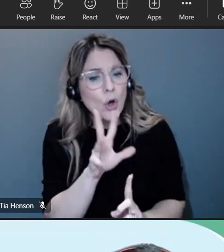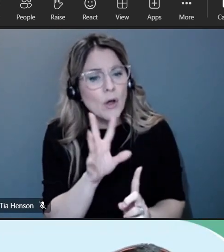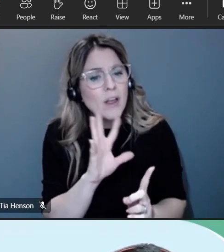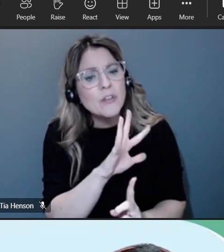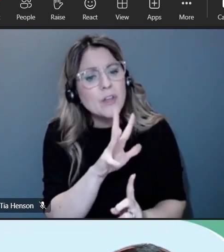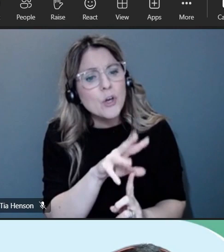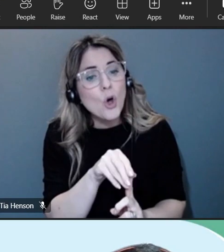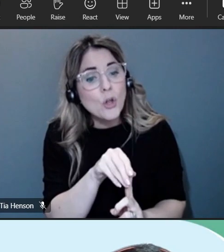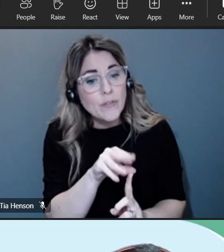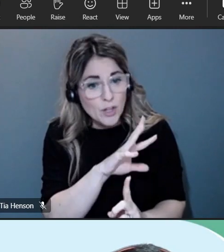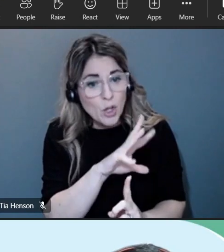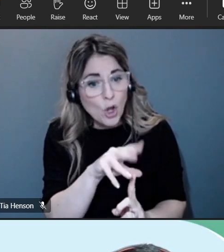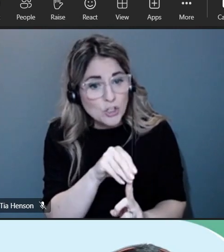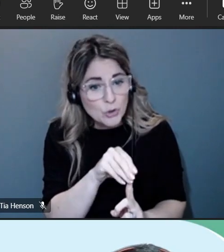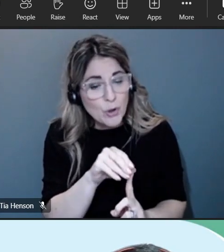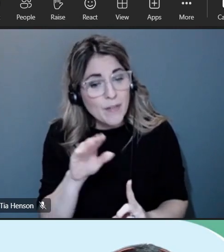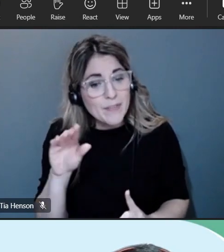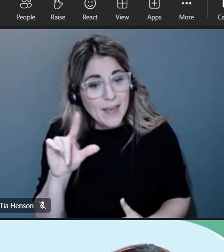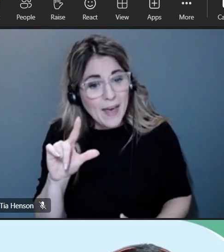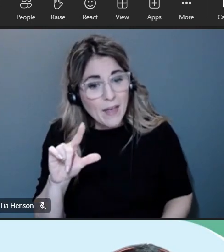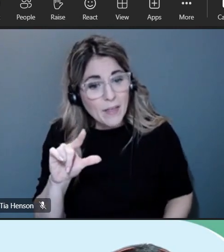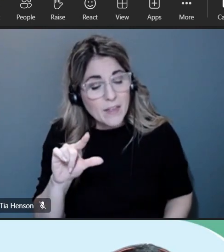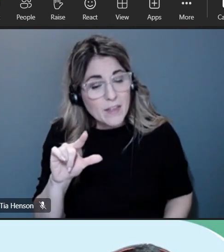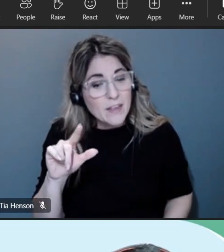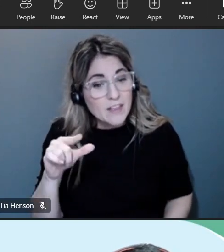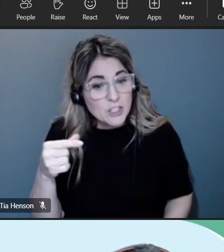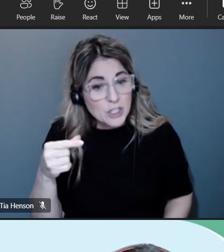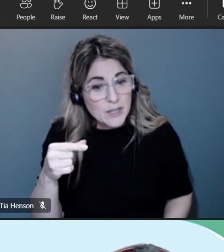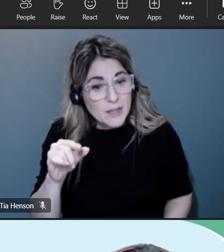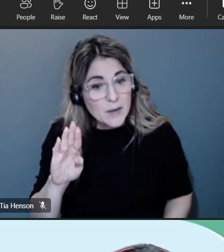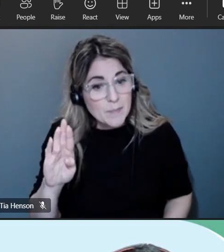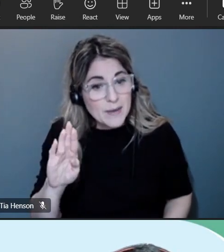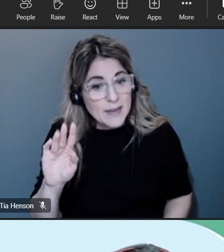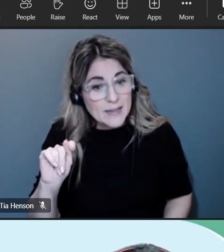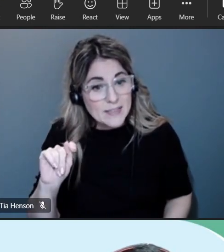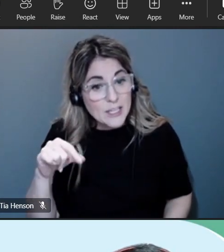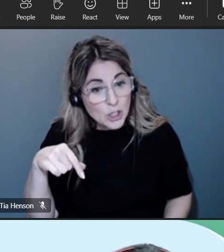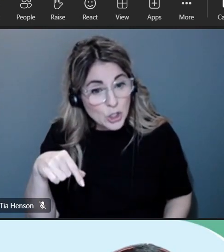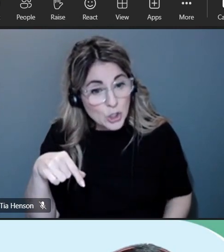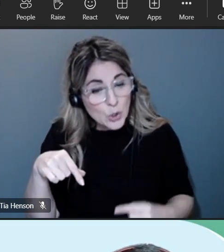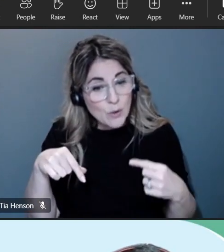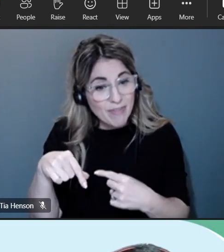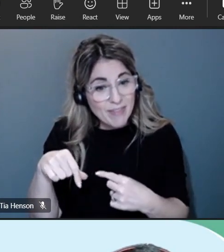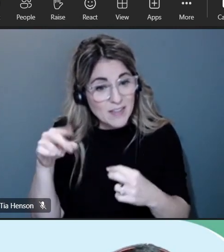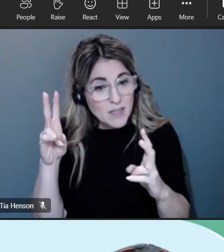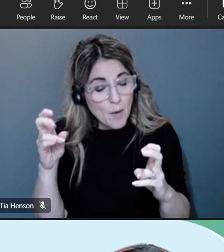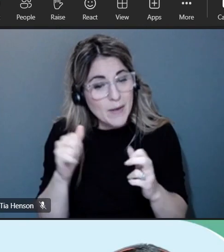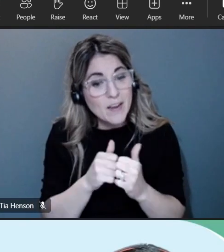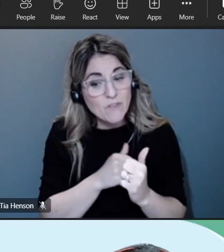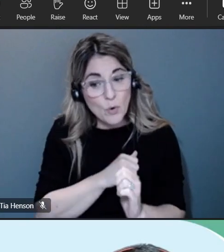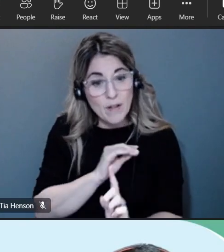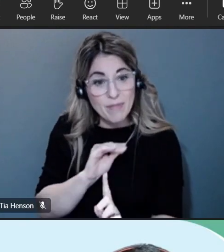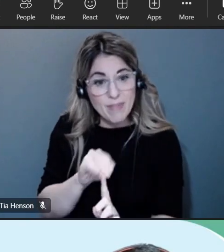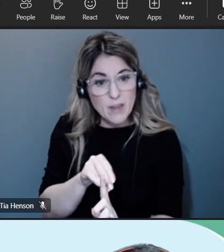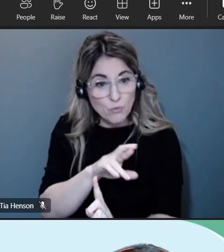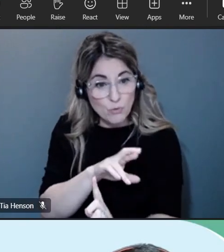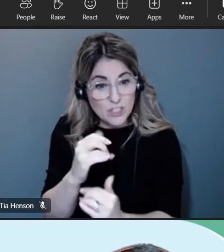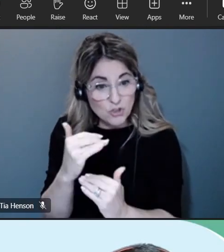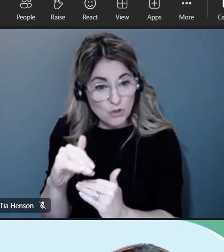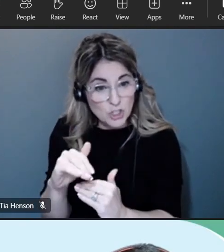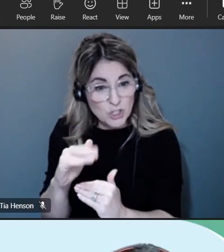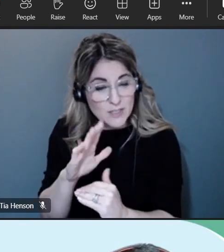lgbtq individuals people and students uh placing sort of restrictions um on on them uh